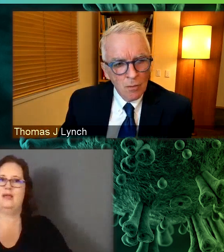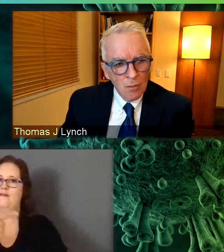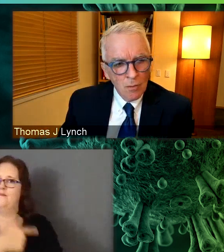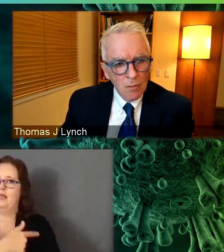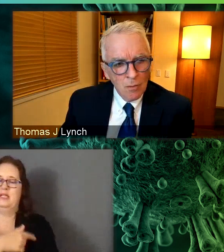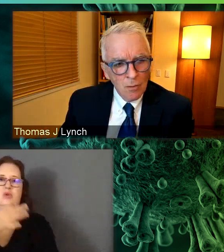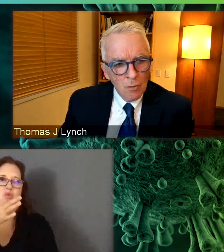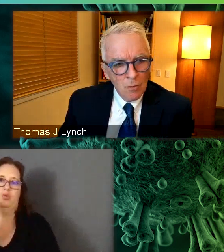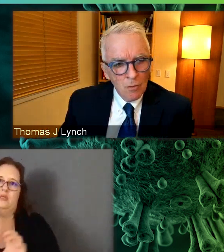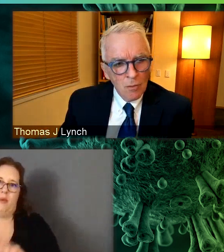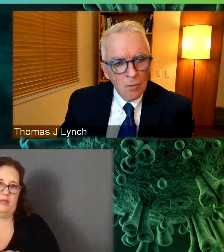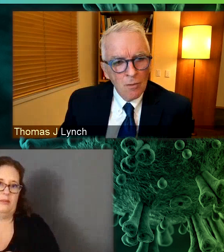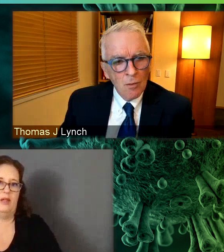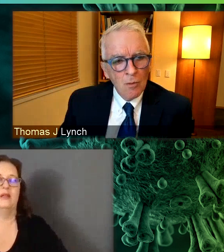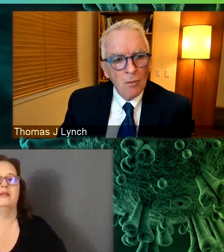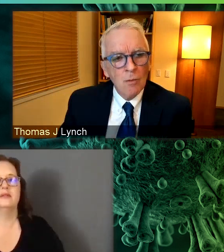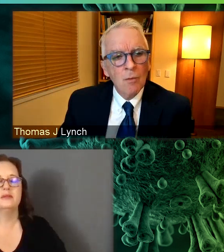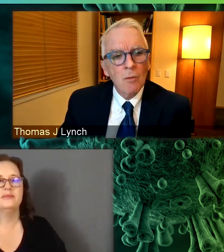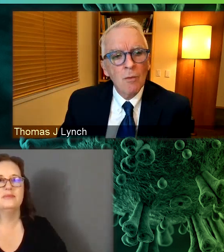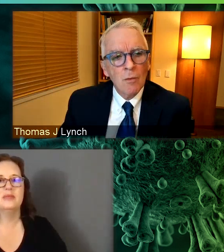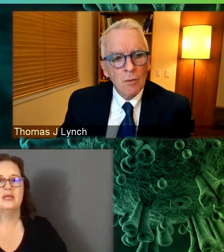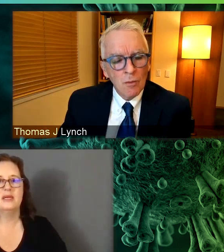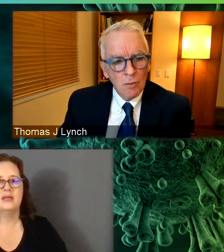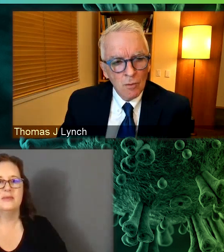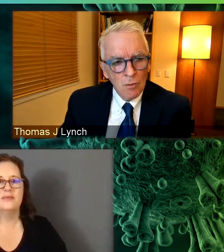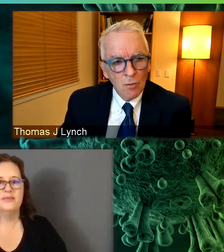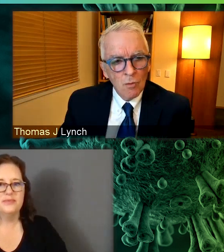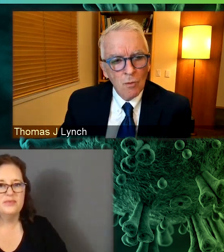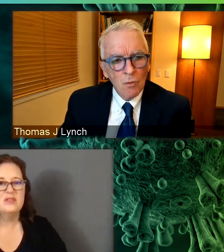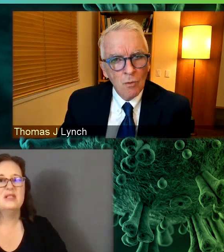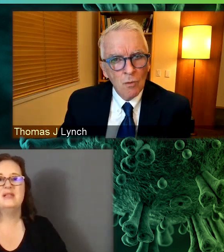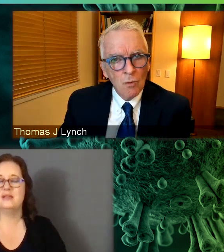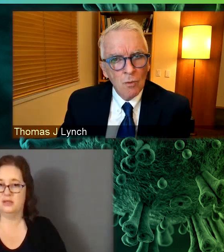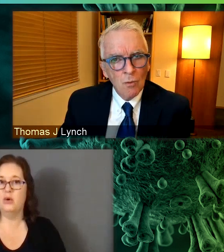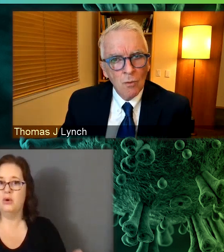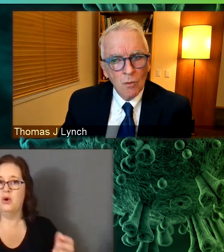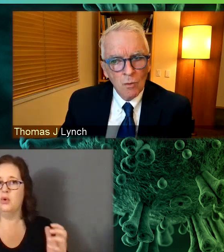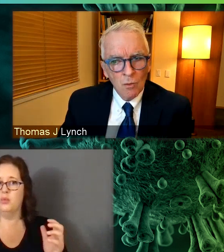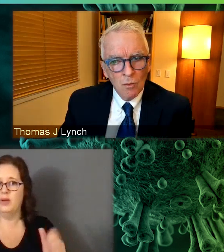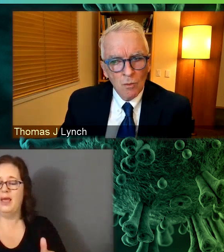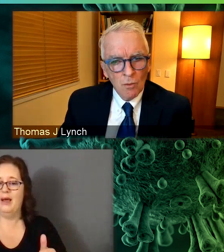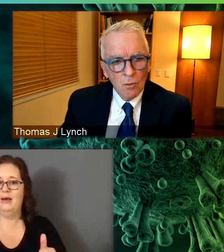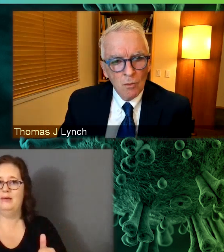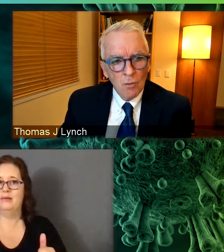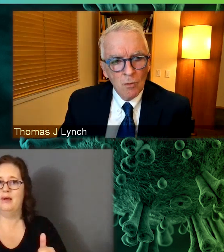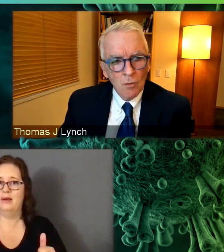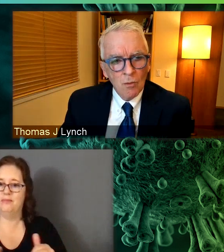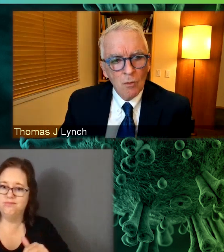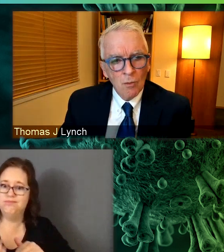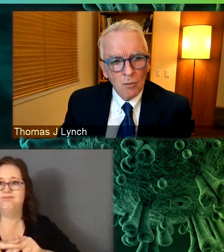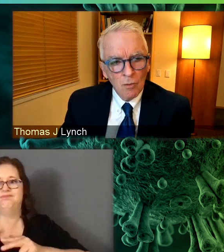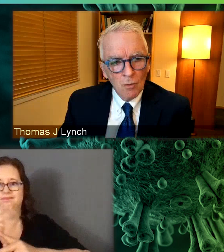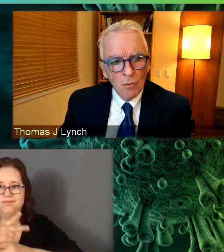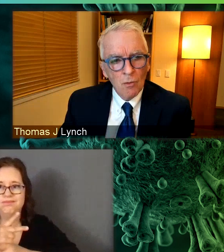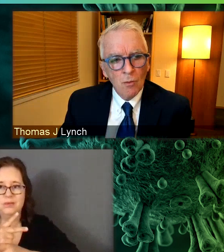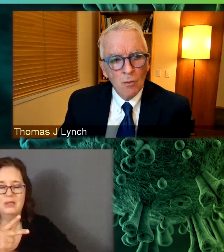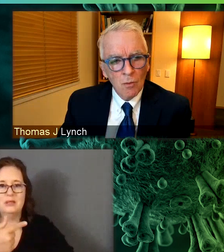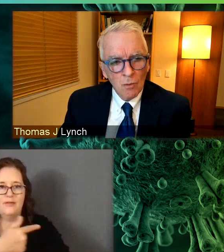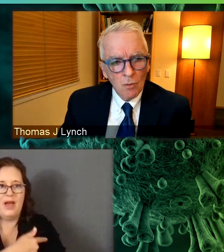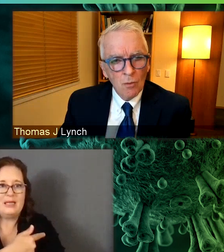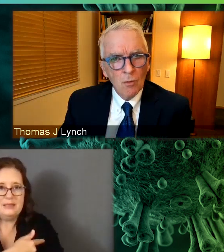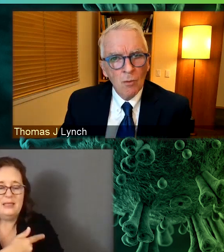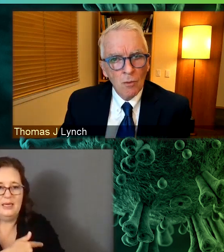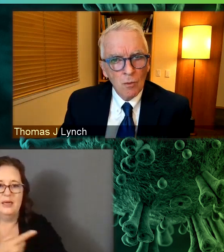this is zero sum is probably not the right way that we could, um, we could be ramping up production, continuing to ramp up production of the mRNA